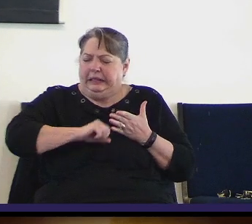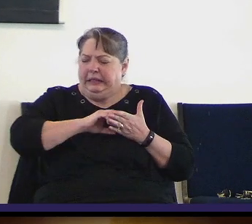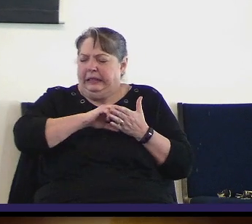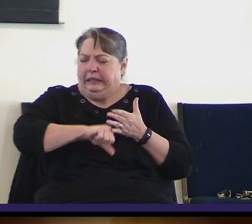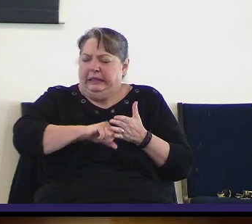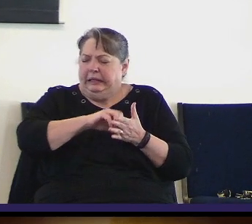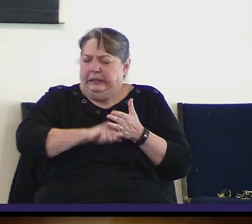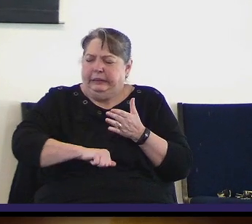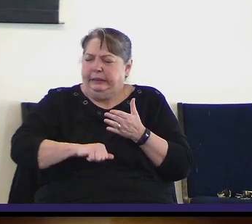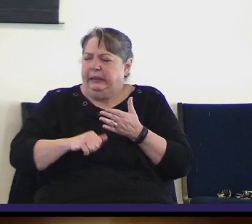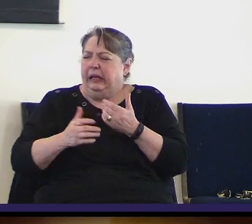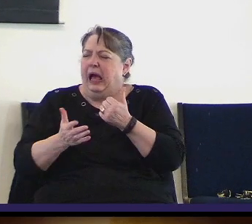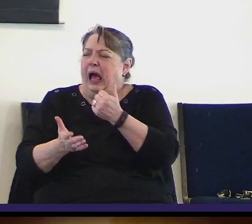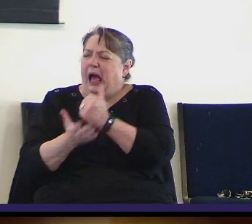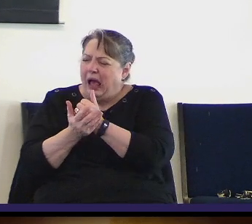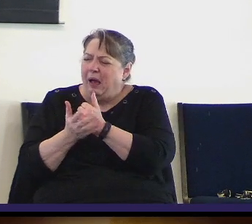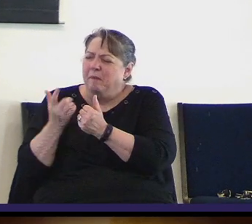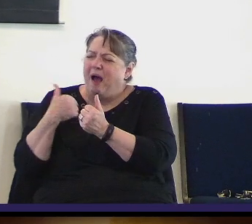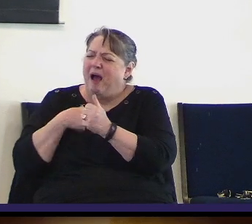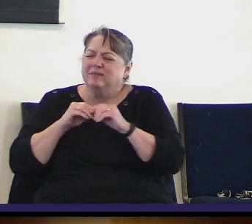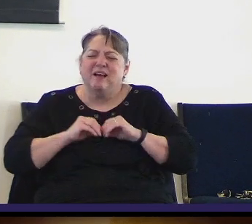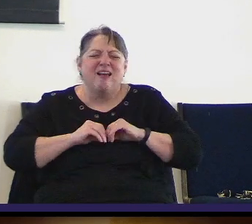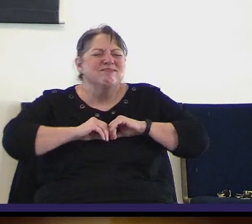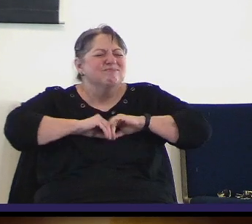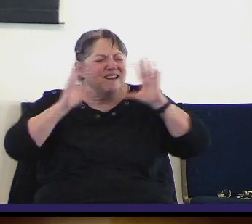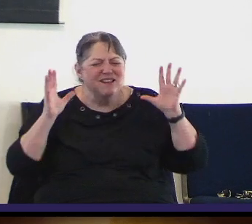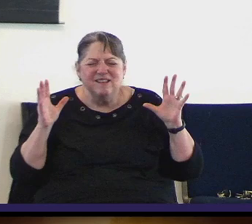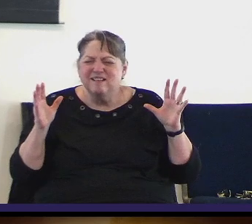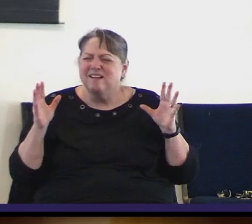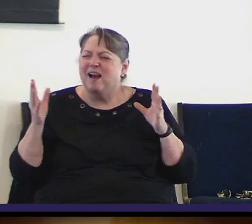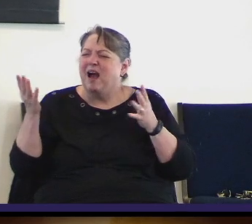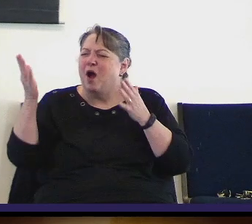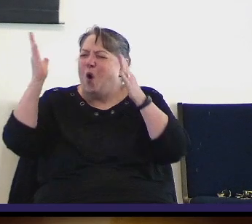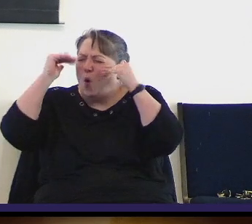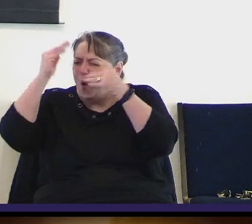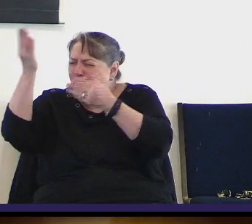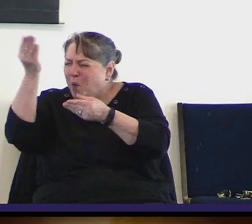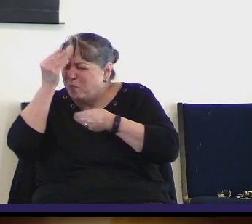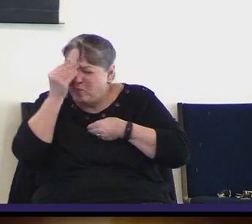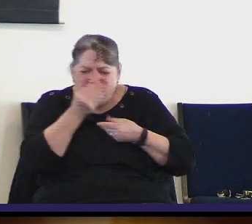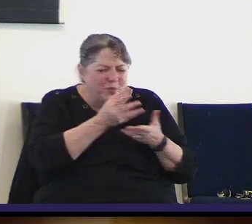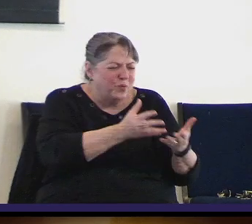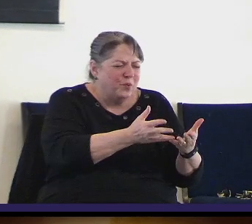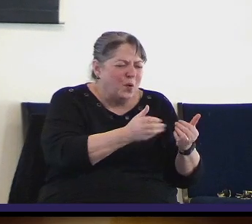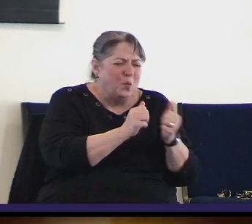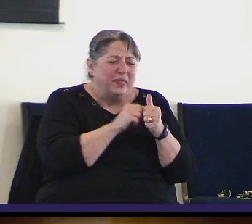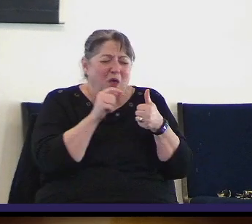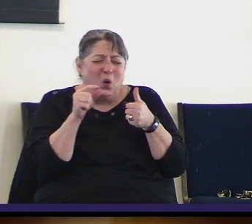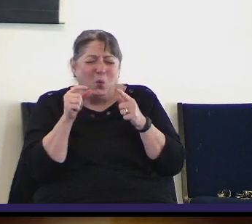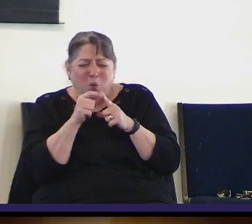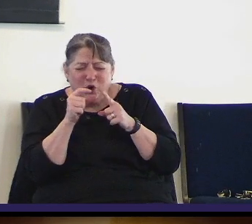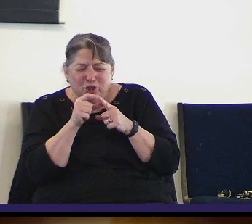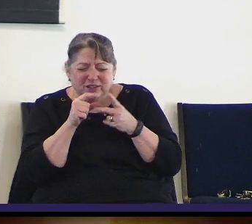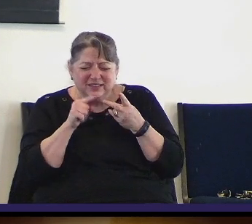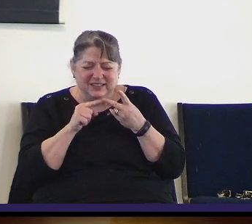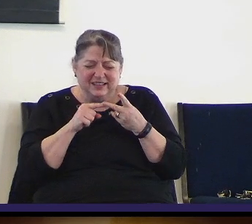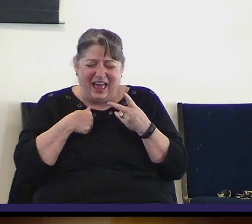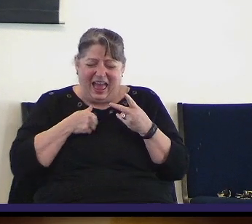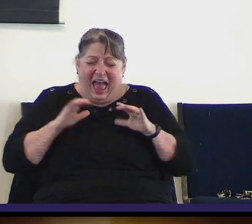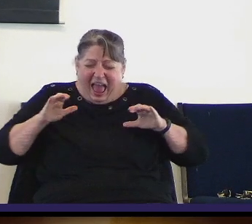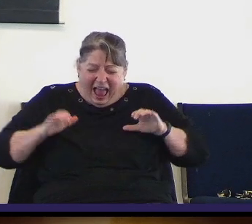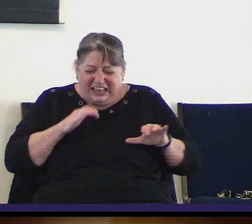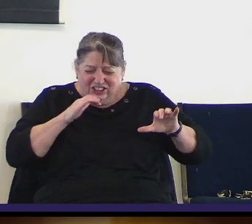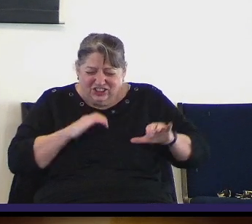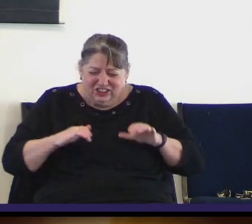the light of Jesus the hope of Christ not just by our words but by how we live that we will not